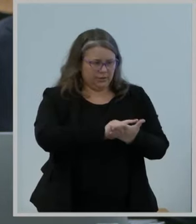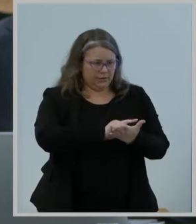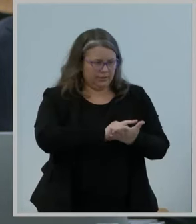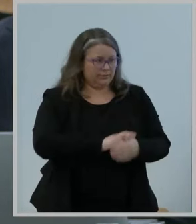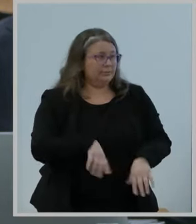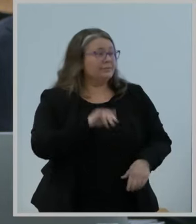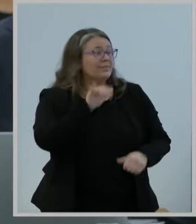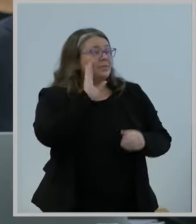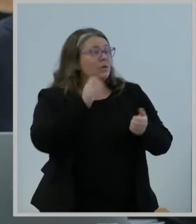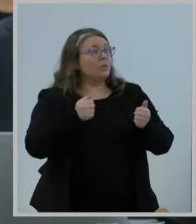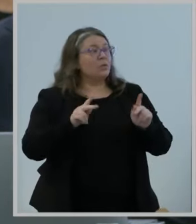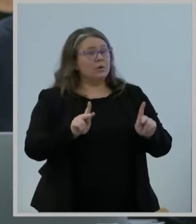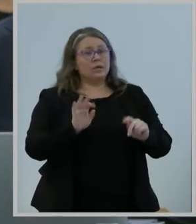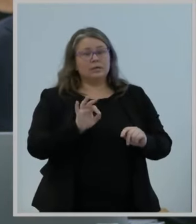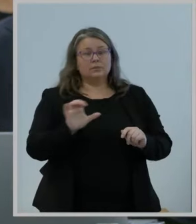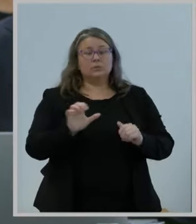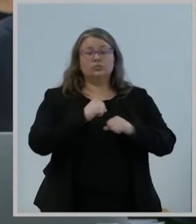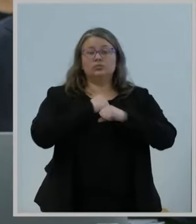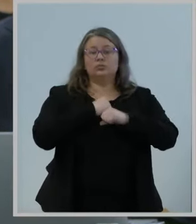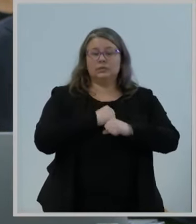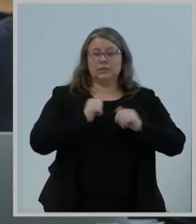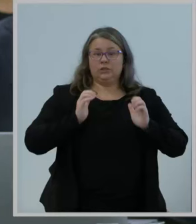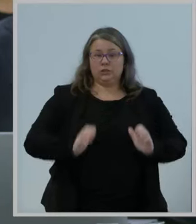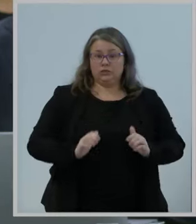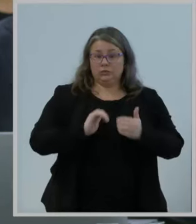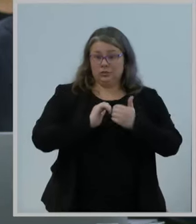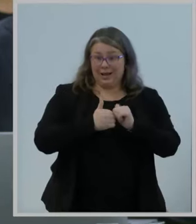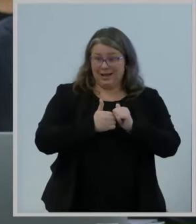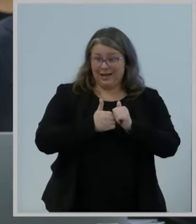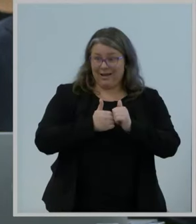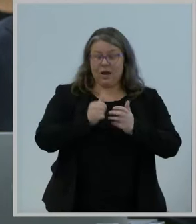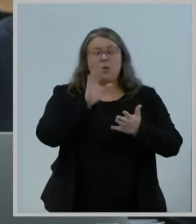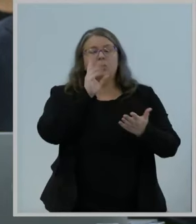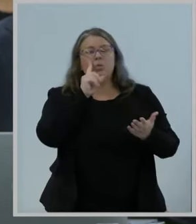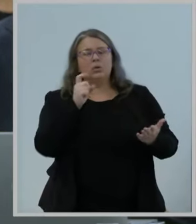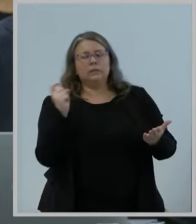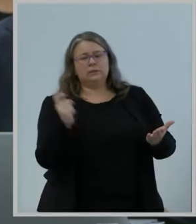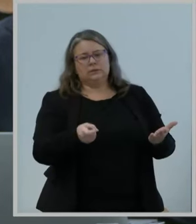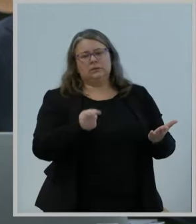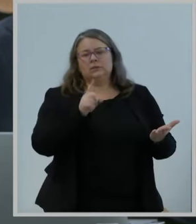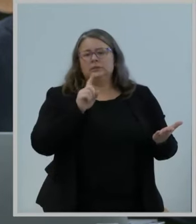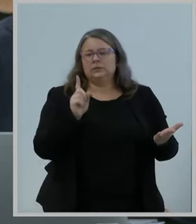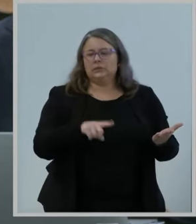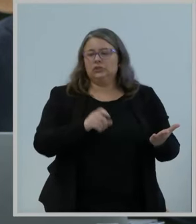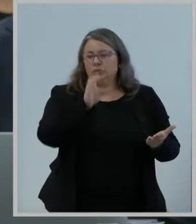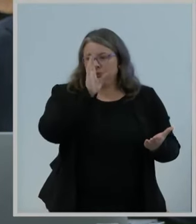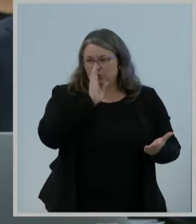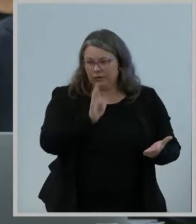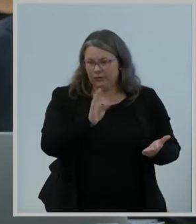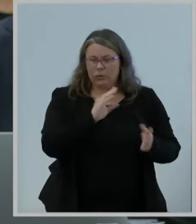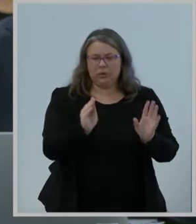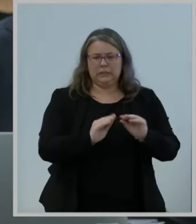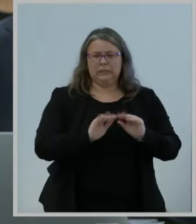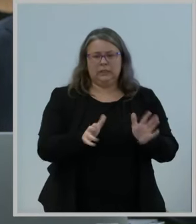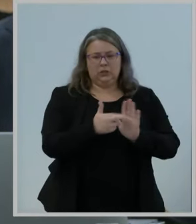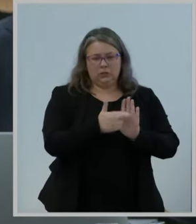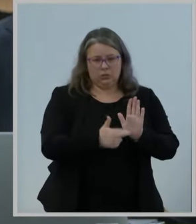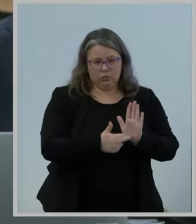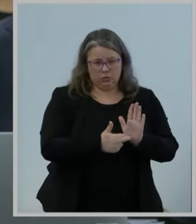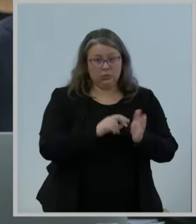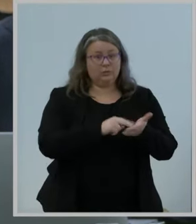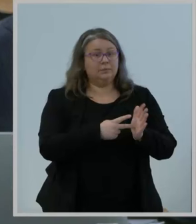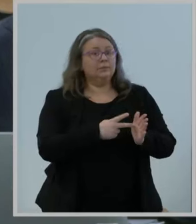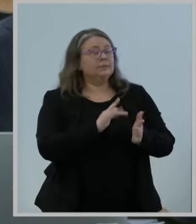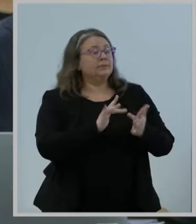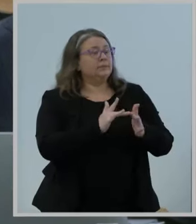consumers by issuing straightforward, clear rules to prevent internet service providers from engaging in practices harmful to